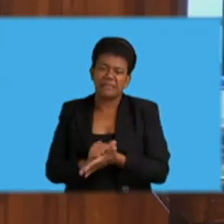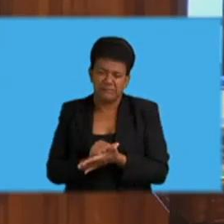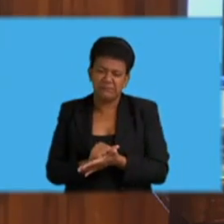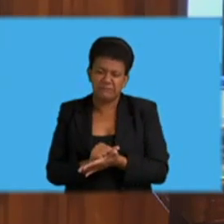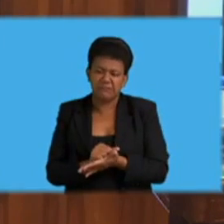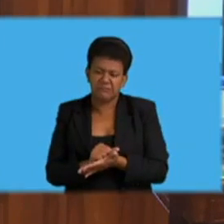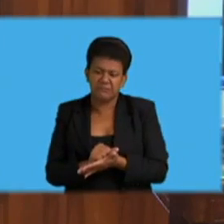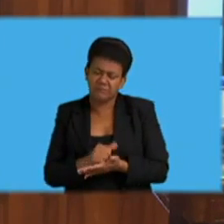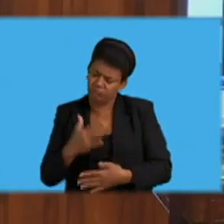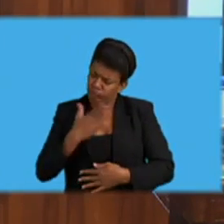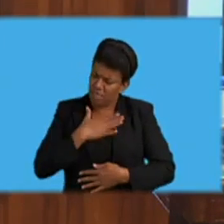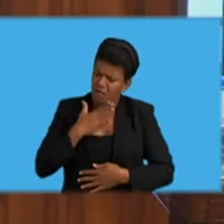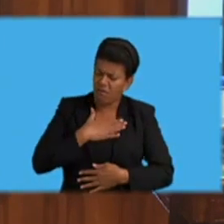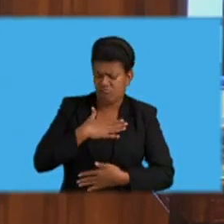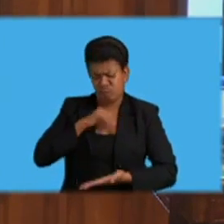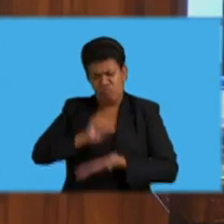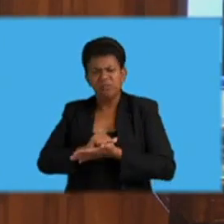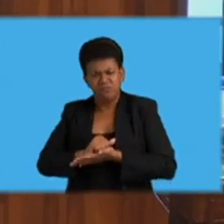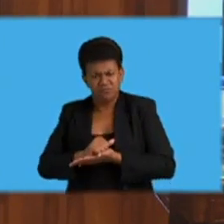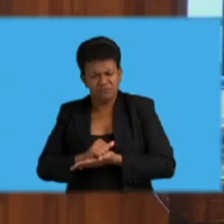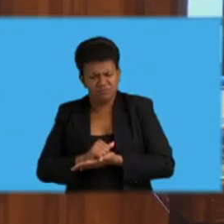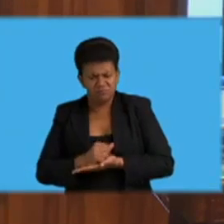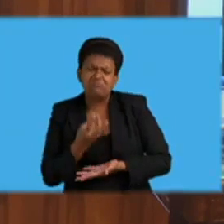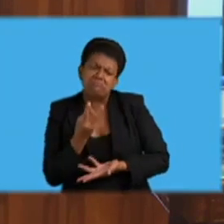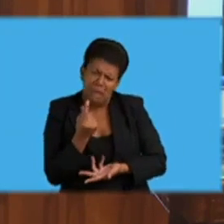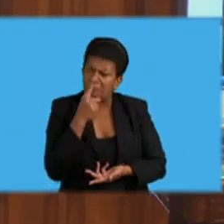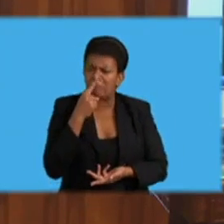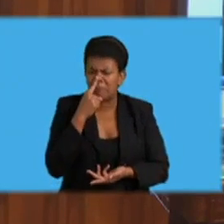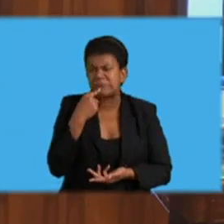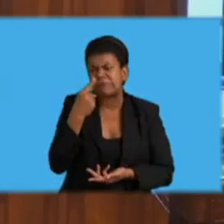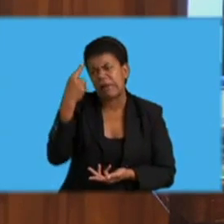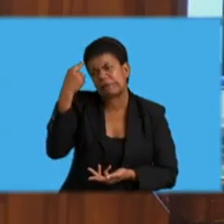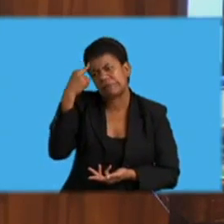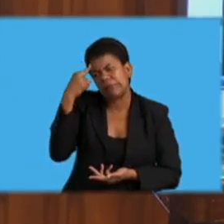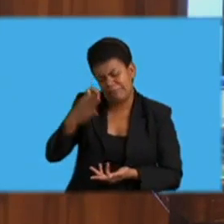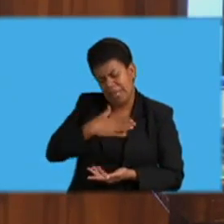you please in the confines of your own homes.